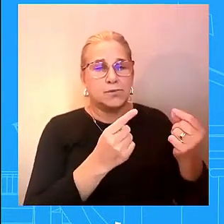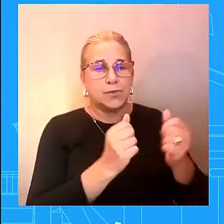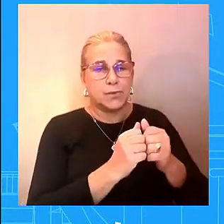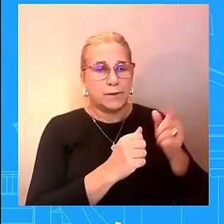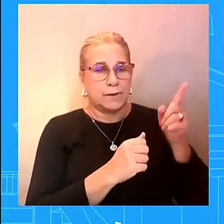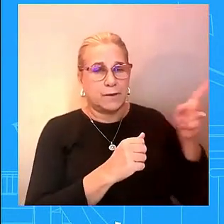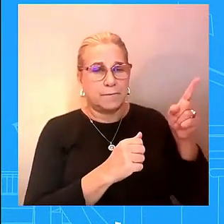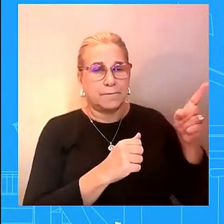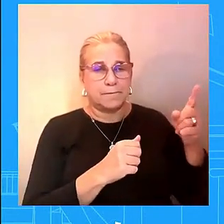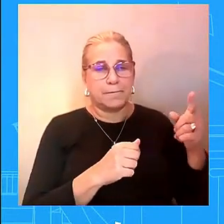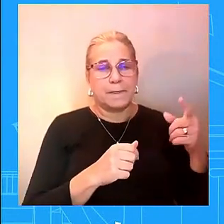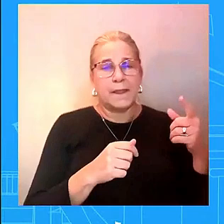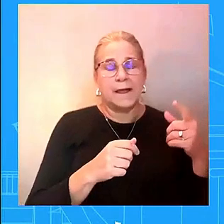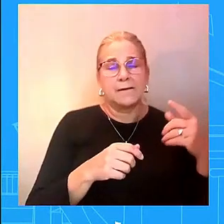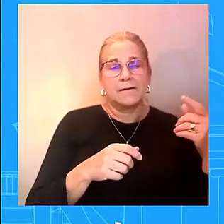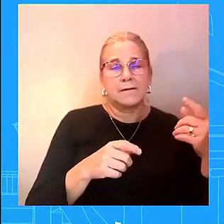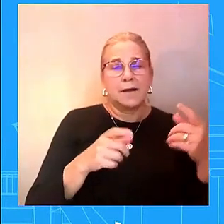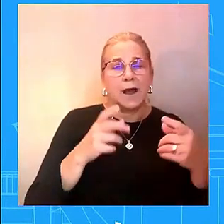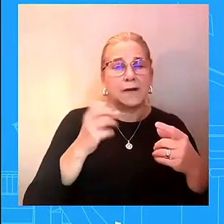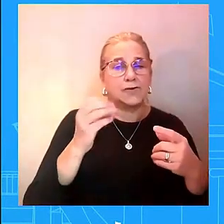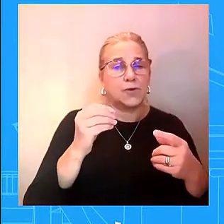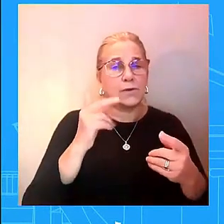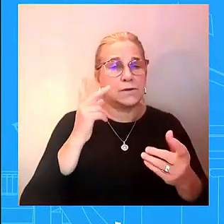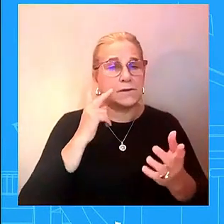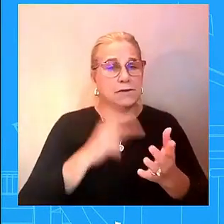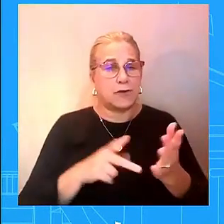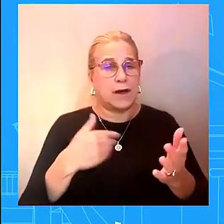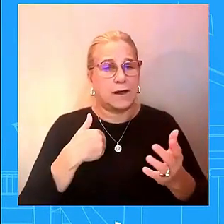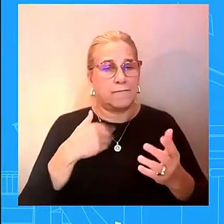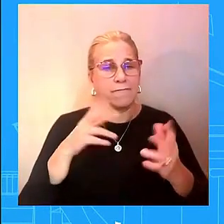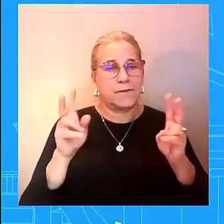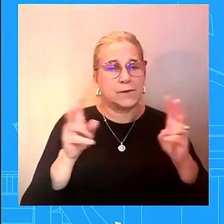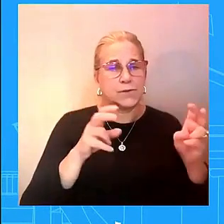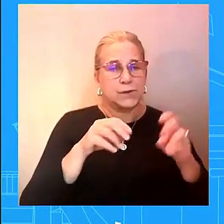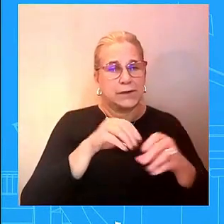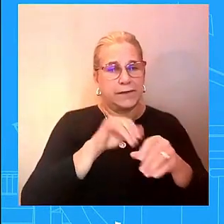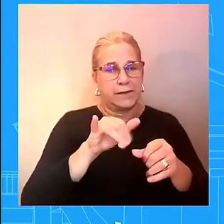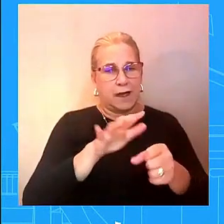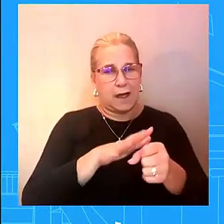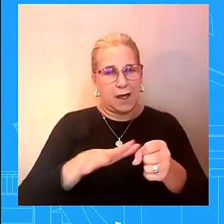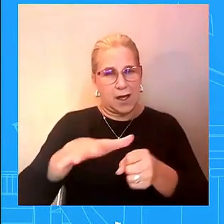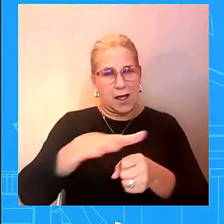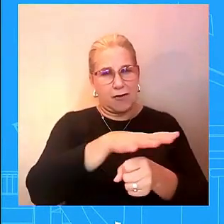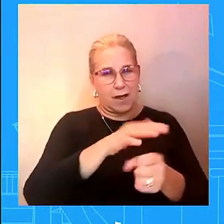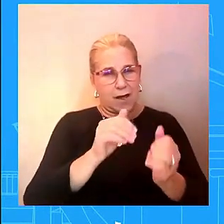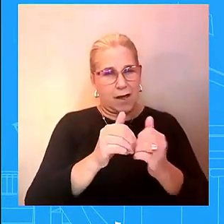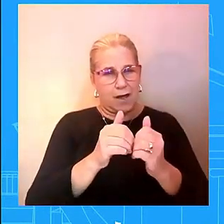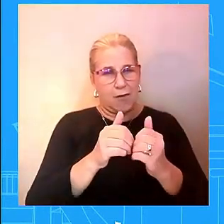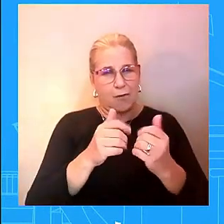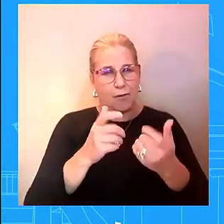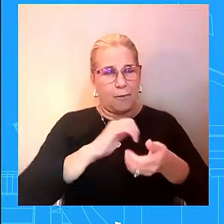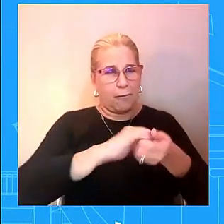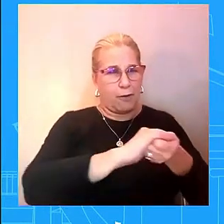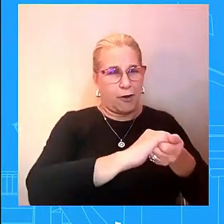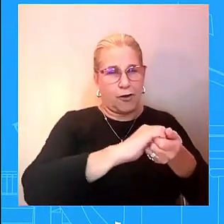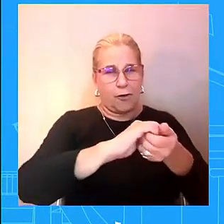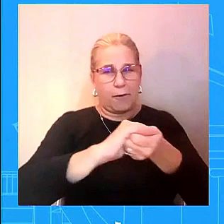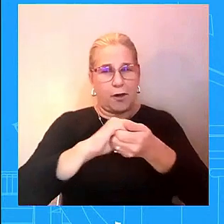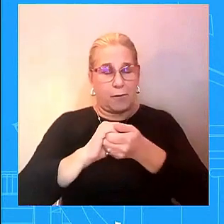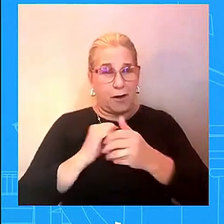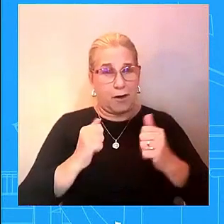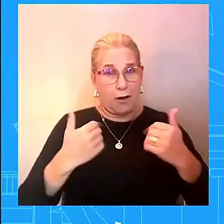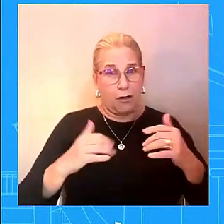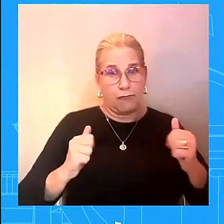what i just laid out to our partners uh across the region and we do want to de-escalate the tensions uh and uh and